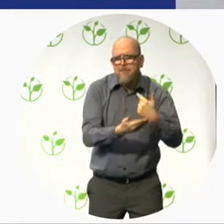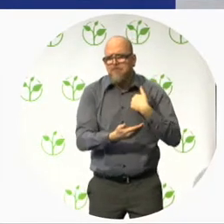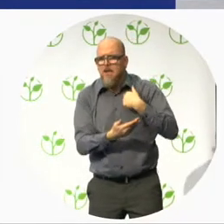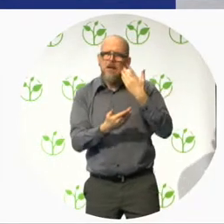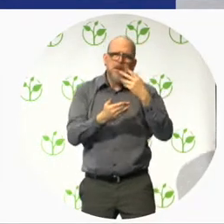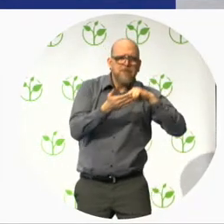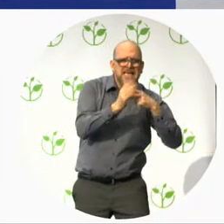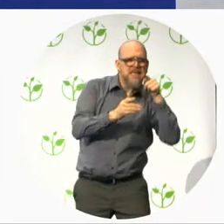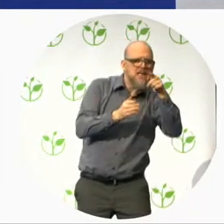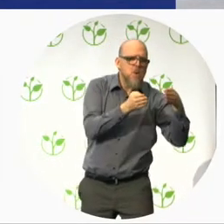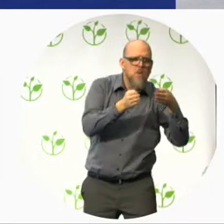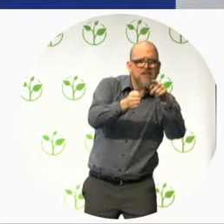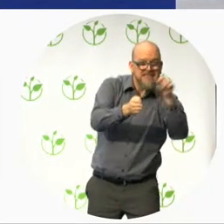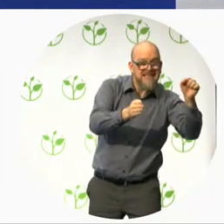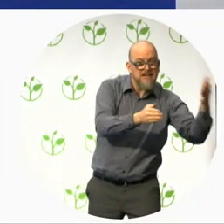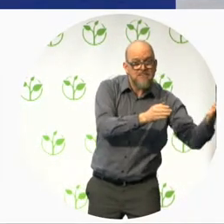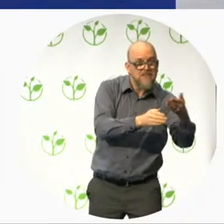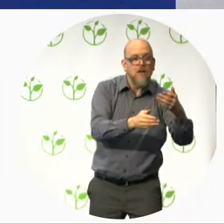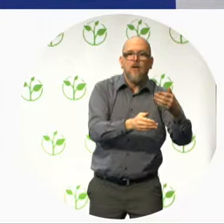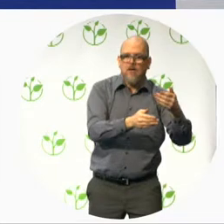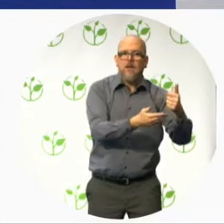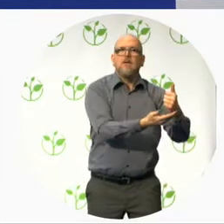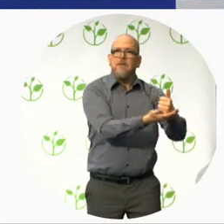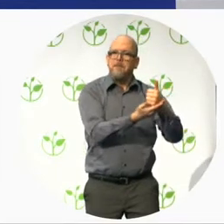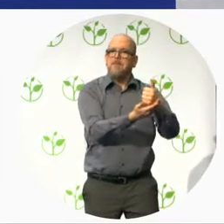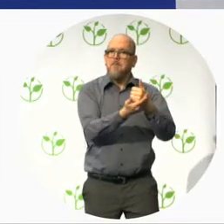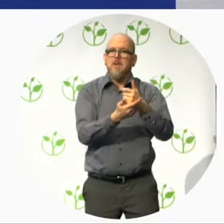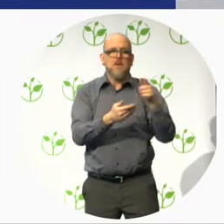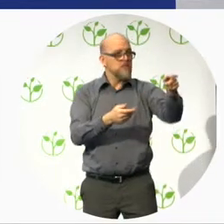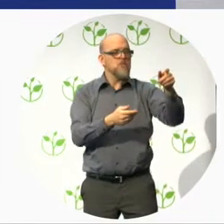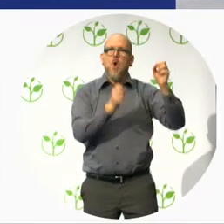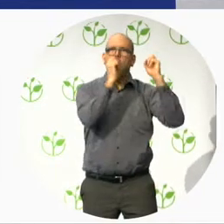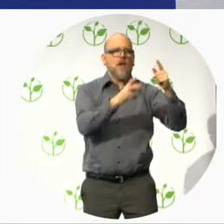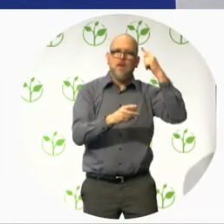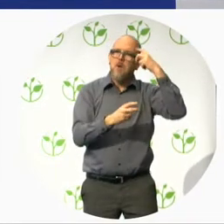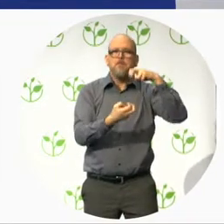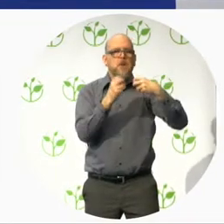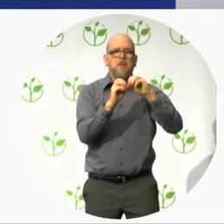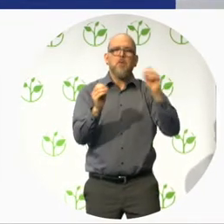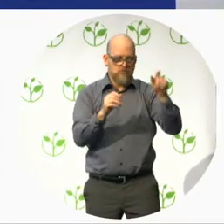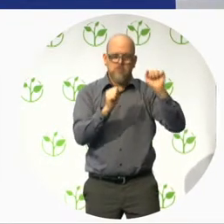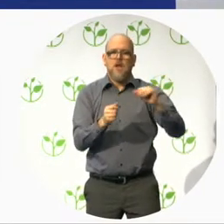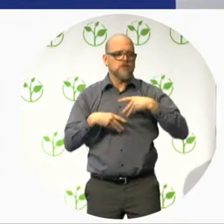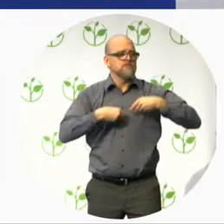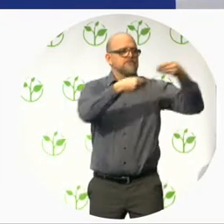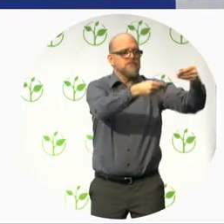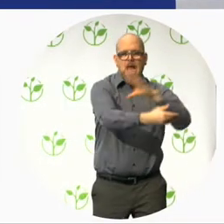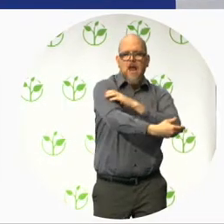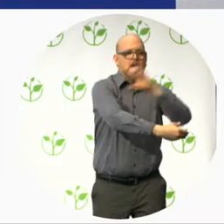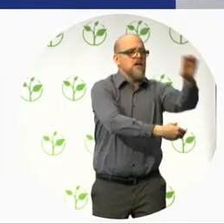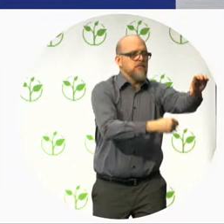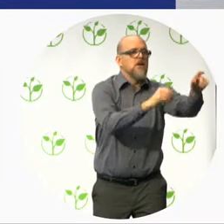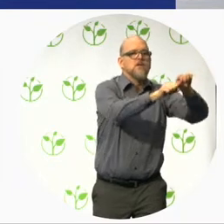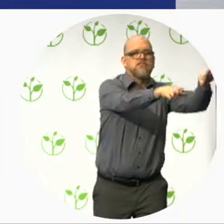barriers, they just do it. But sometimes, they don't do it because no one is pushing them to